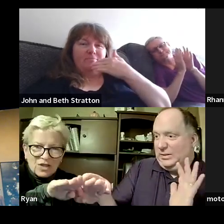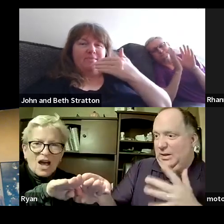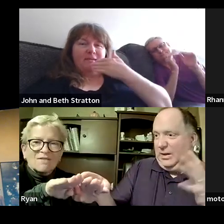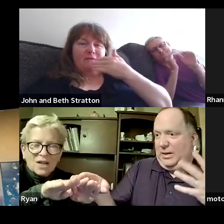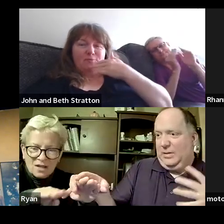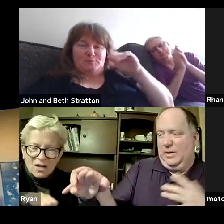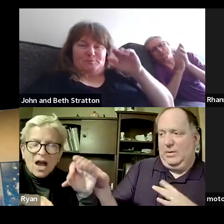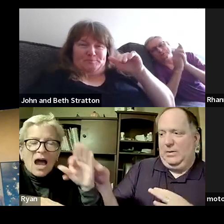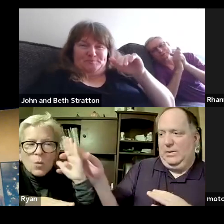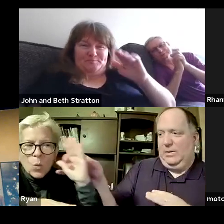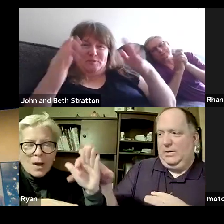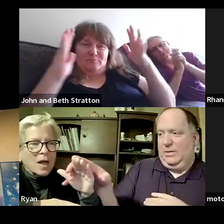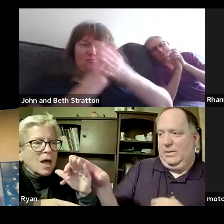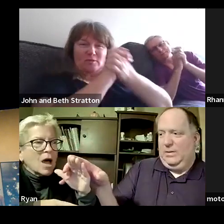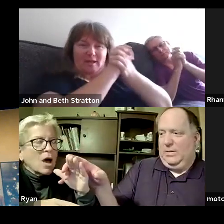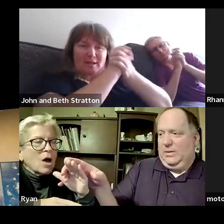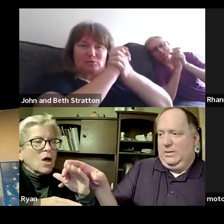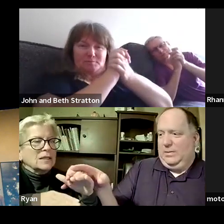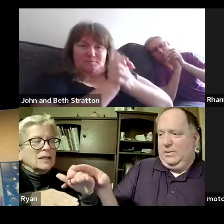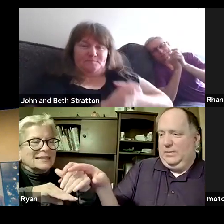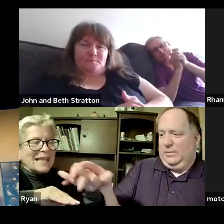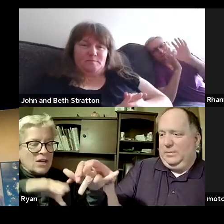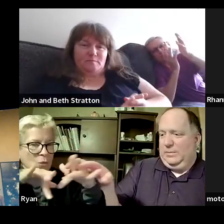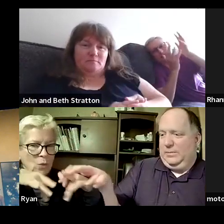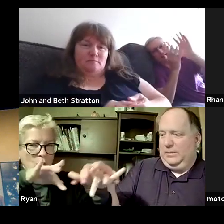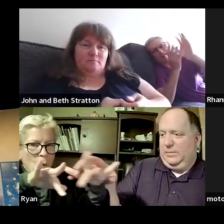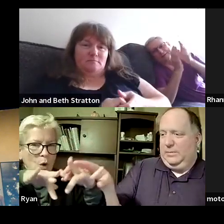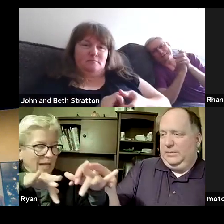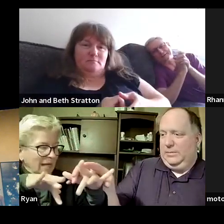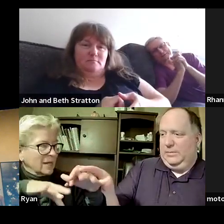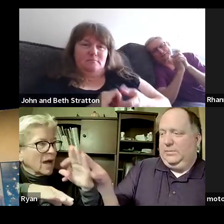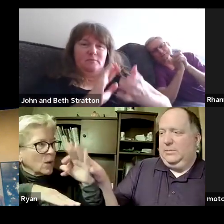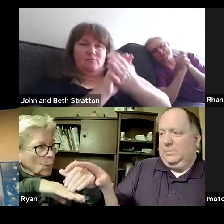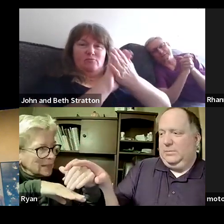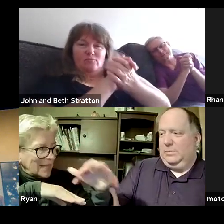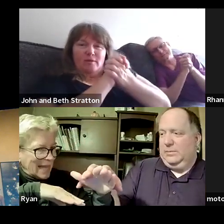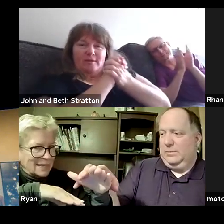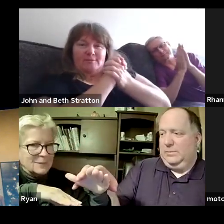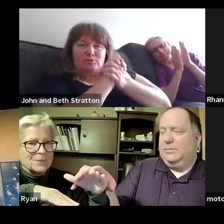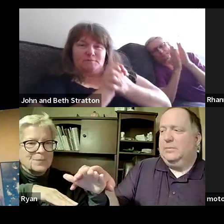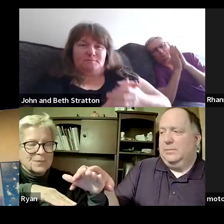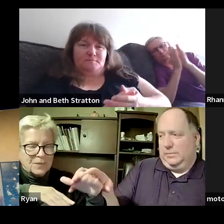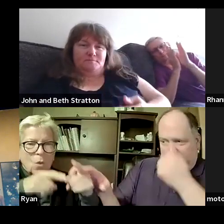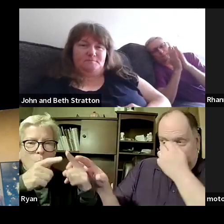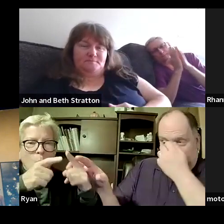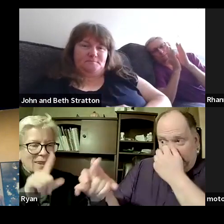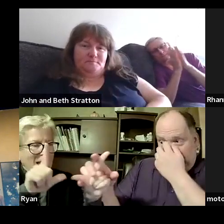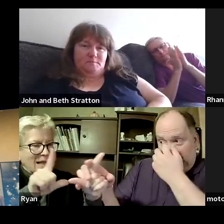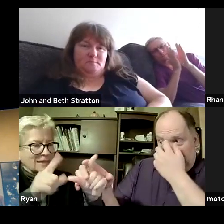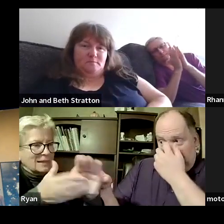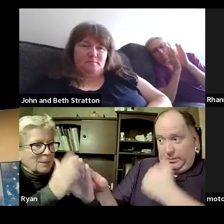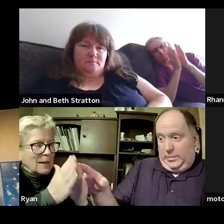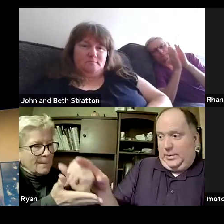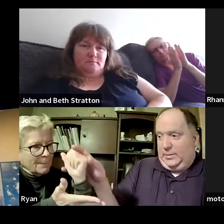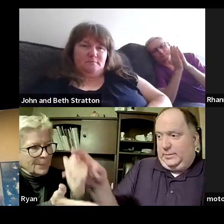will send you the recording okay when we finalize your license which will